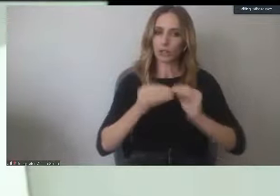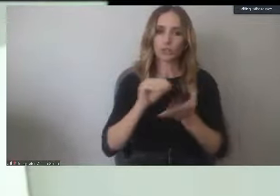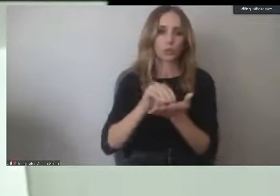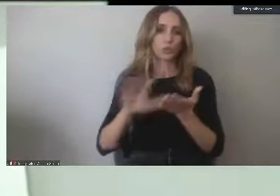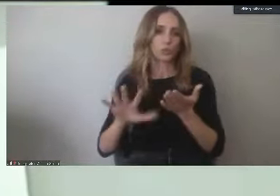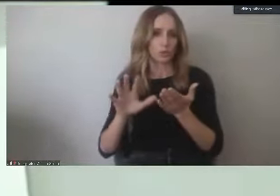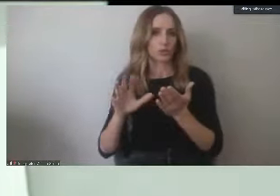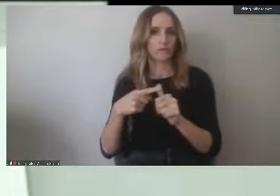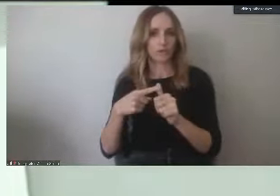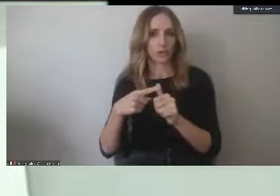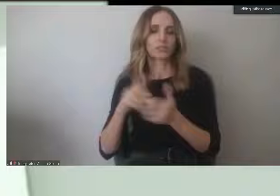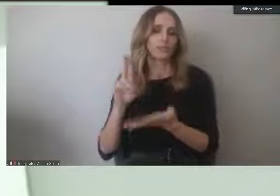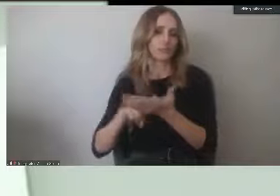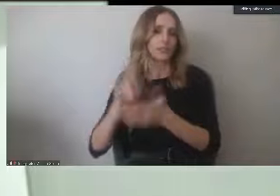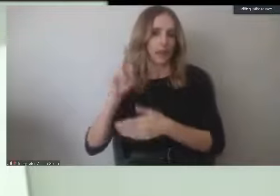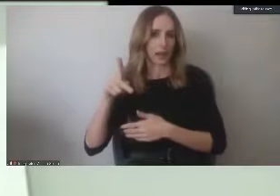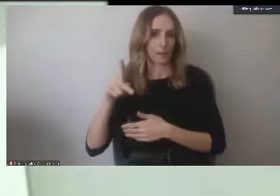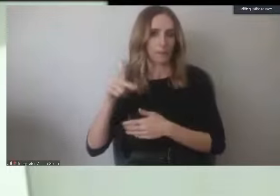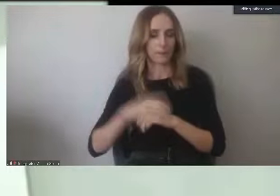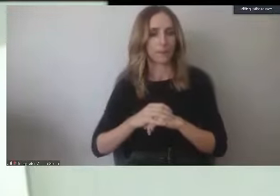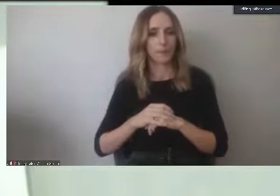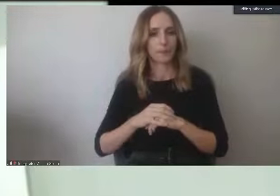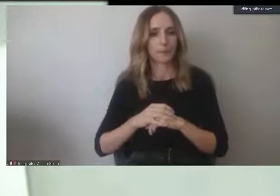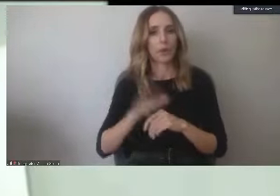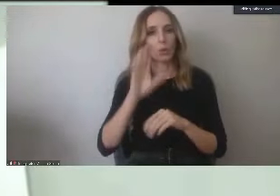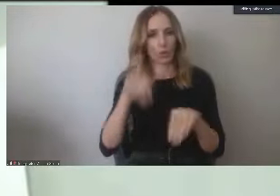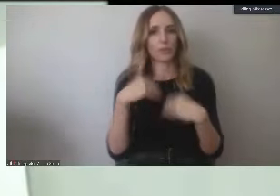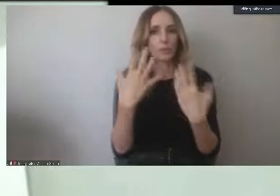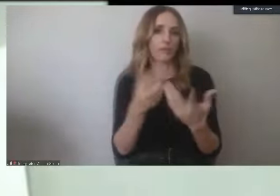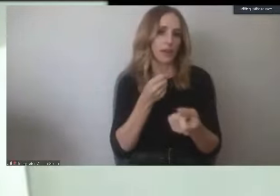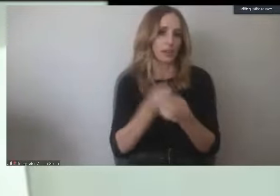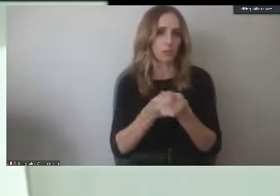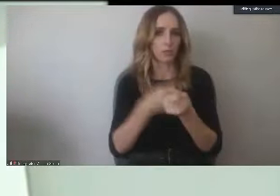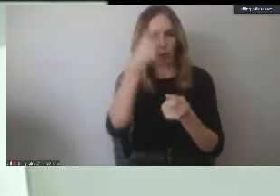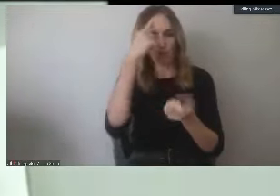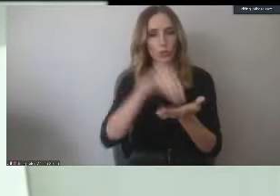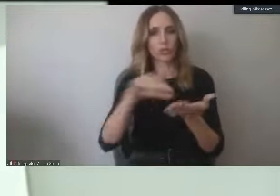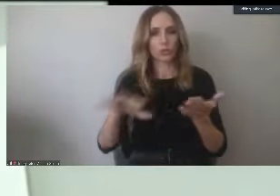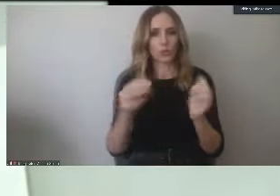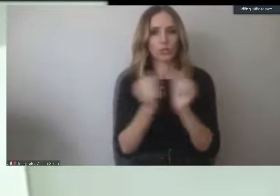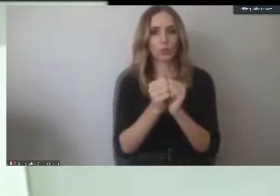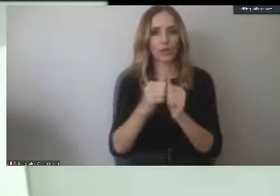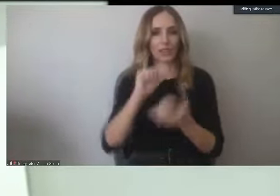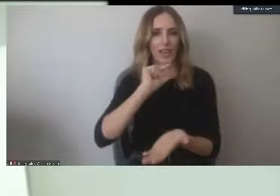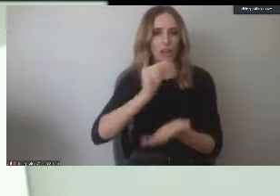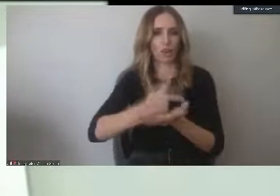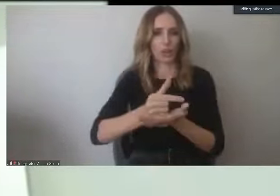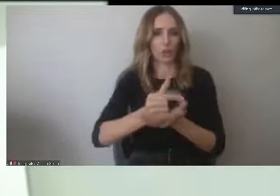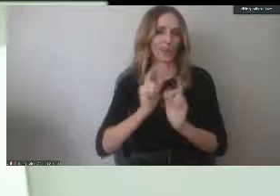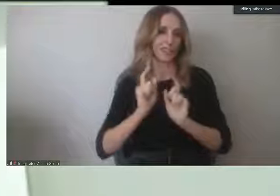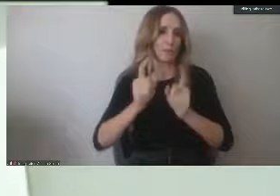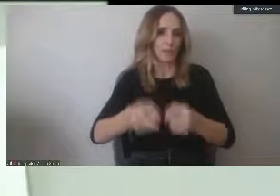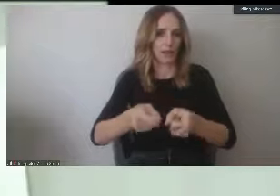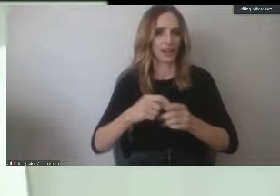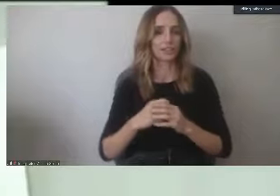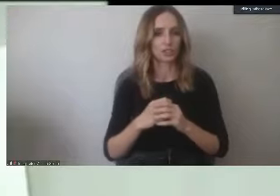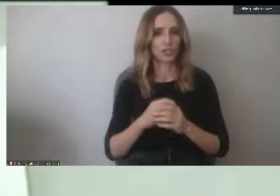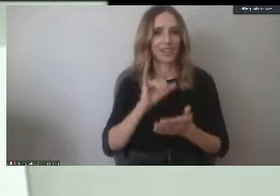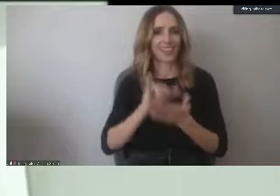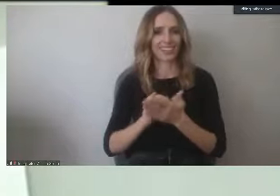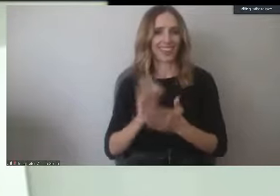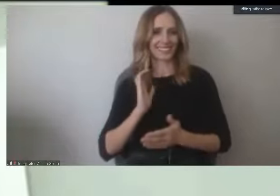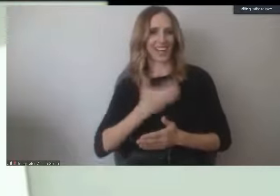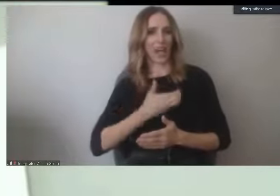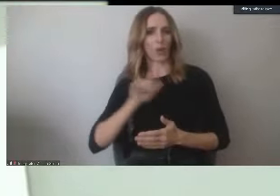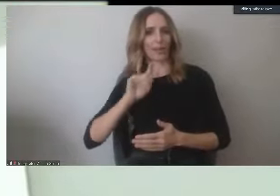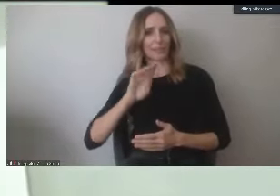have to sign up for them. But we will be providing some support to students through a grad package, a gift, right, from Long Beach City College with some